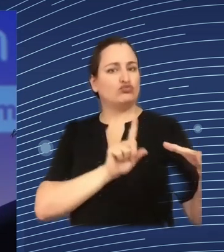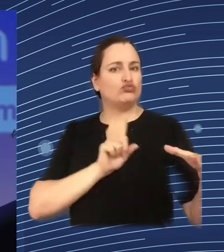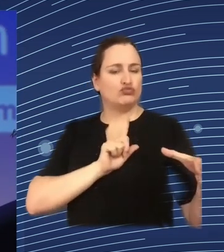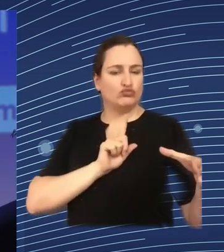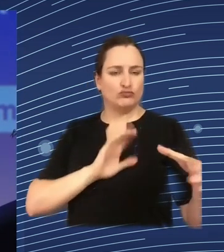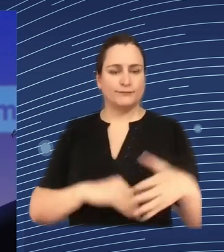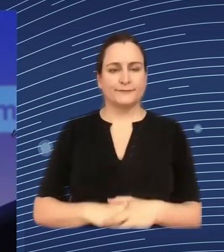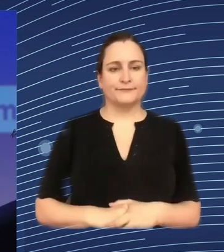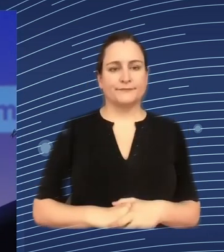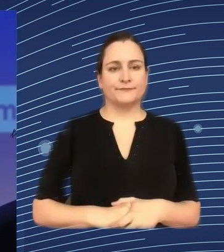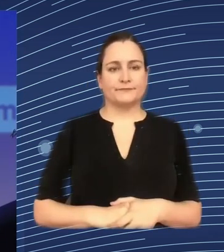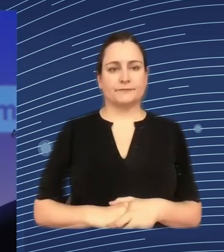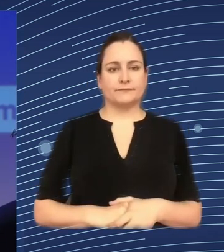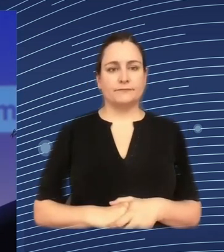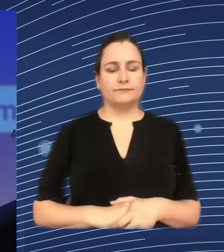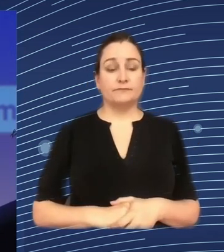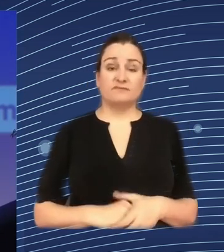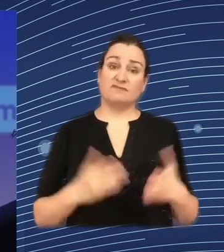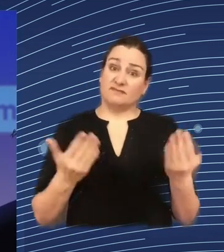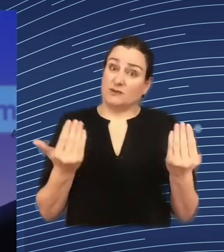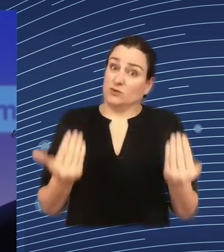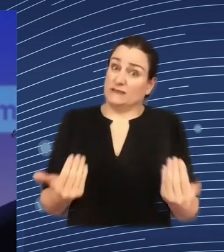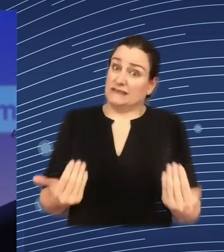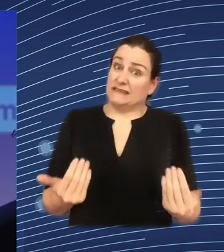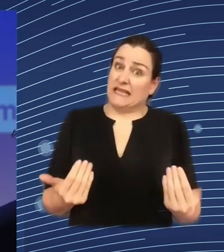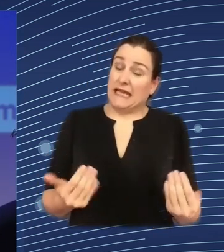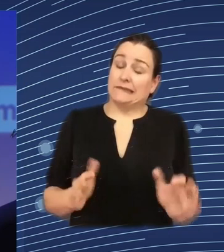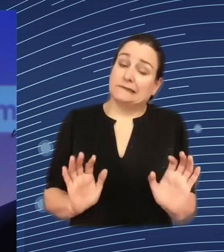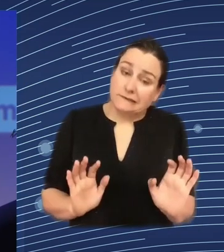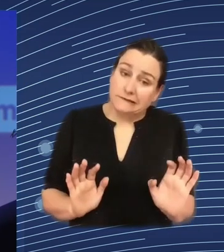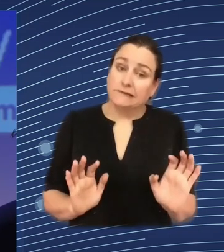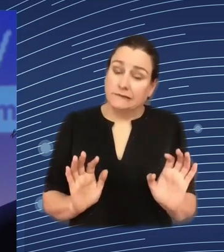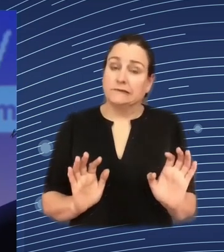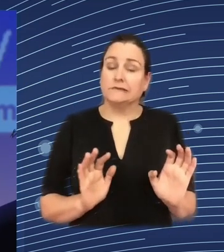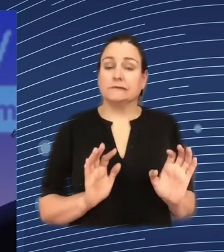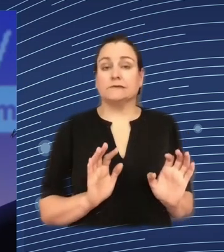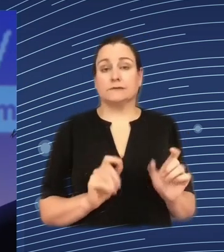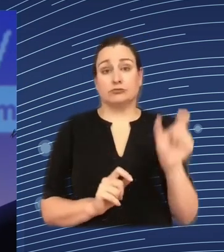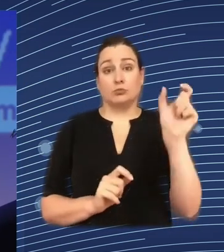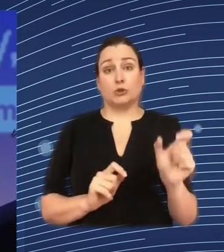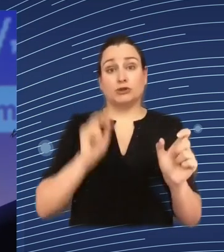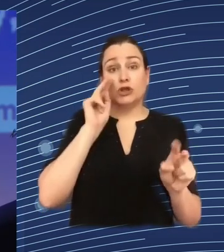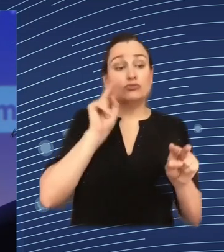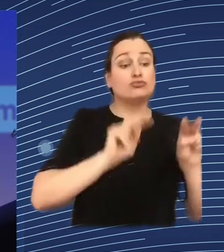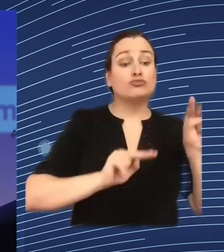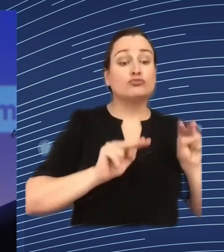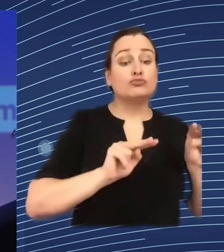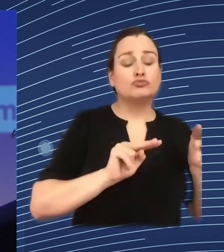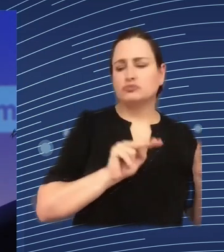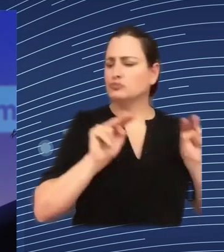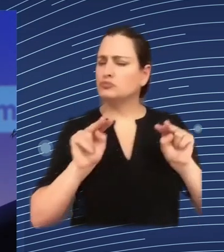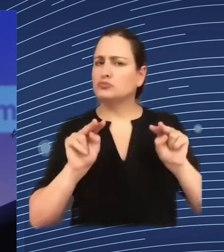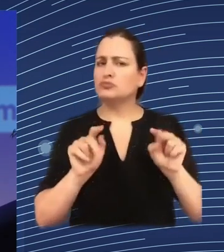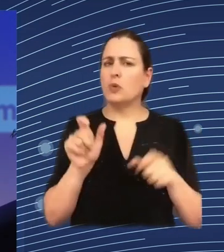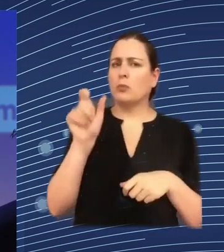probably in the future it would be different but today usually supervisors they do not know very well